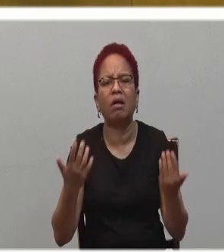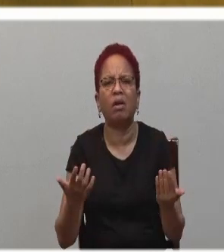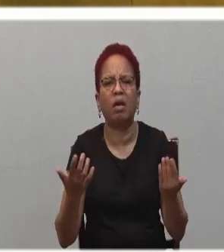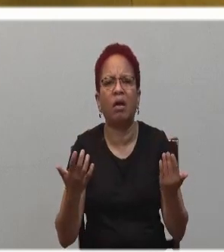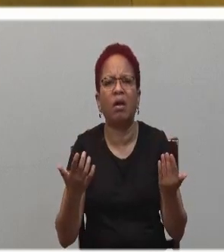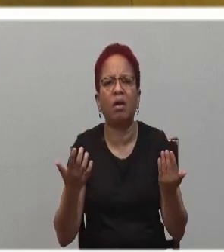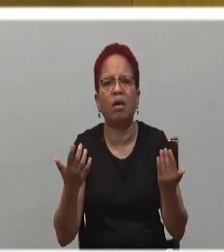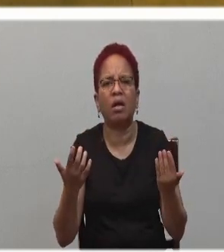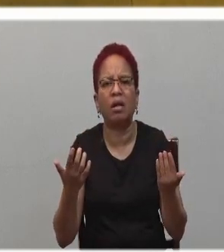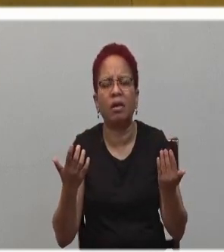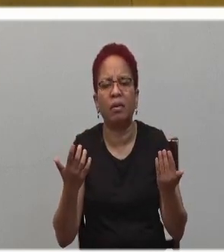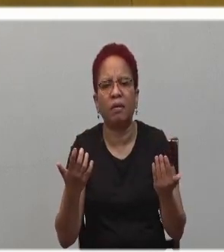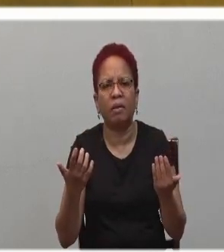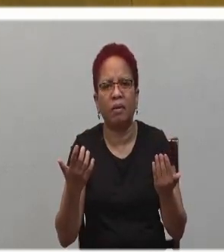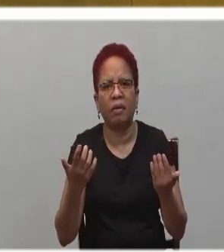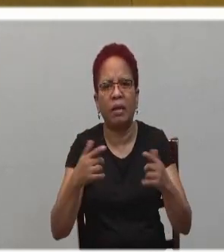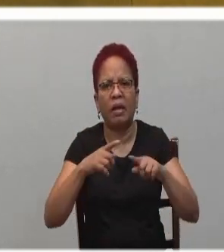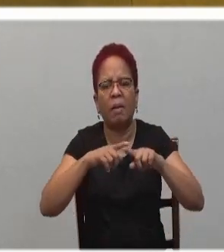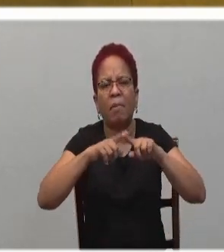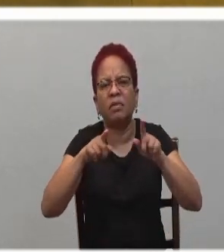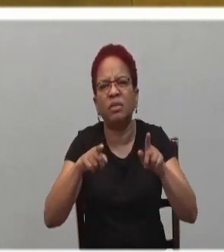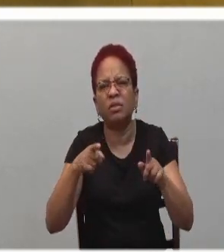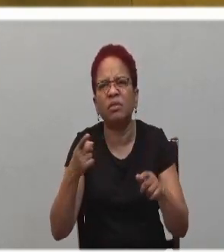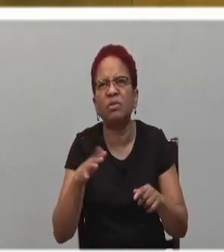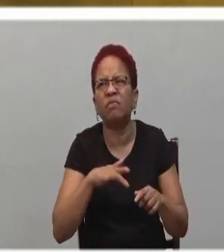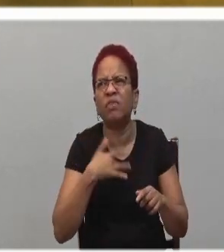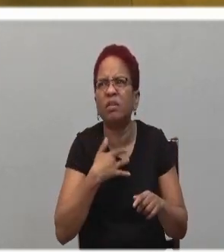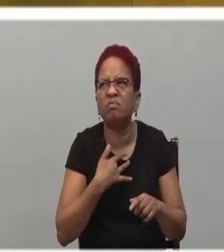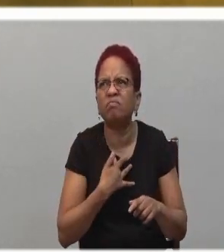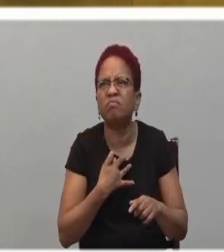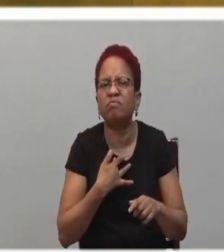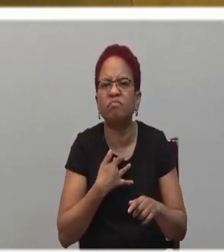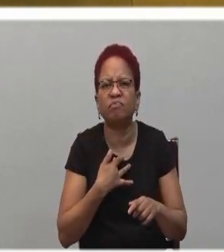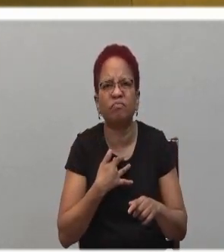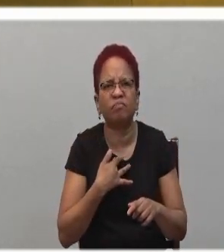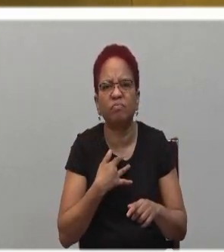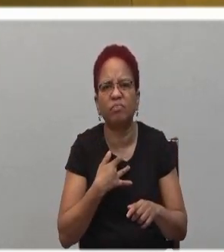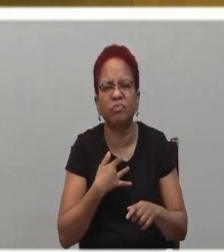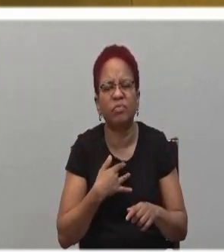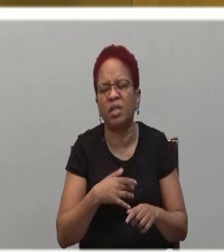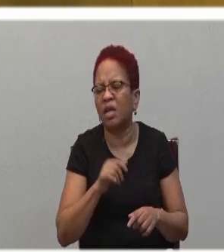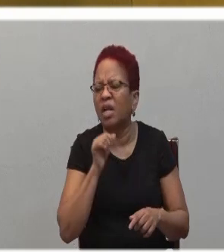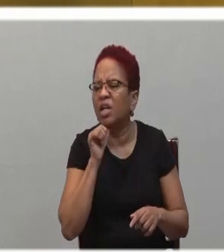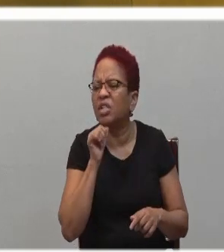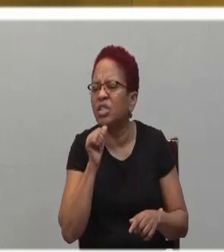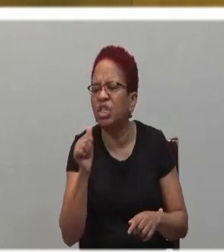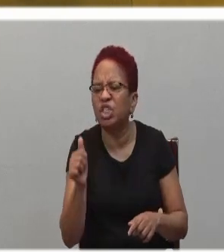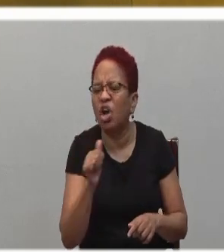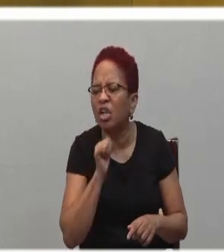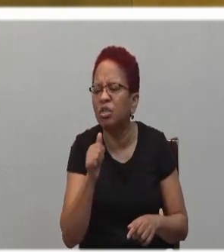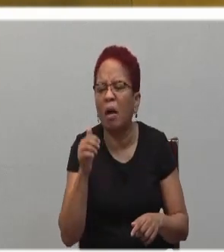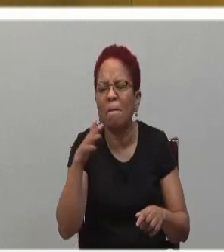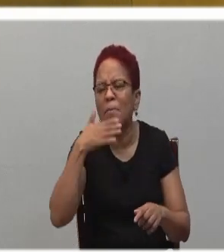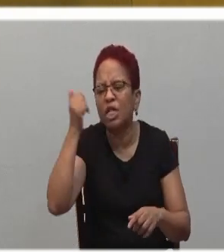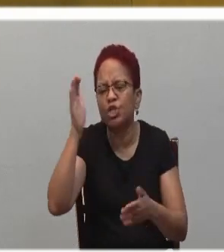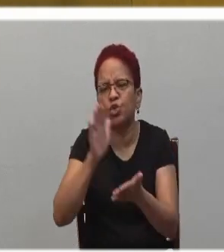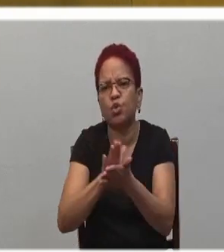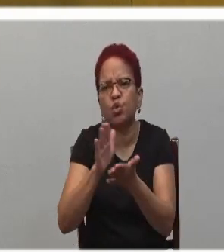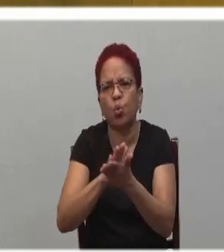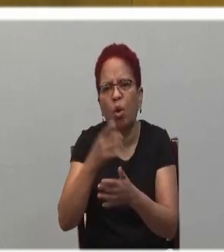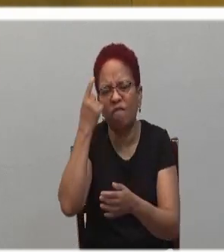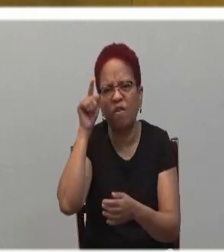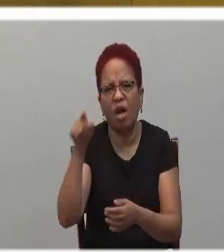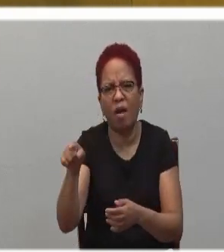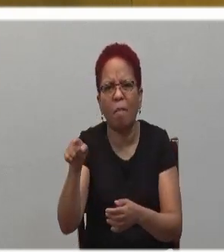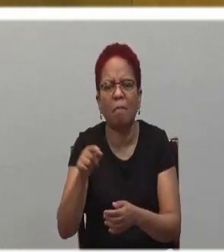but because in hindsight, she realized that he was a misfit. That was not the school for